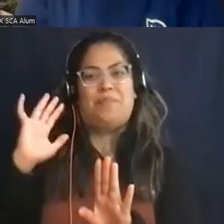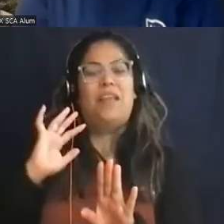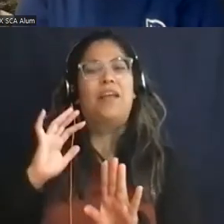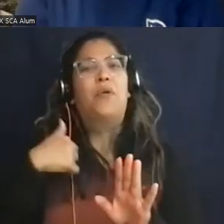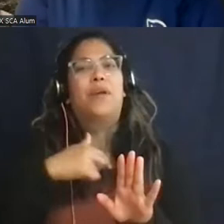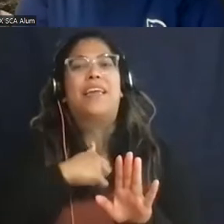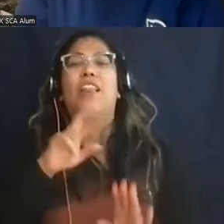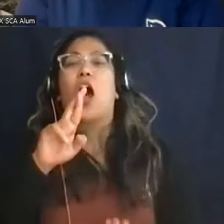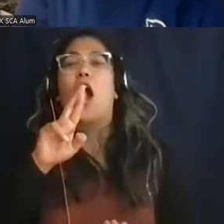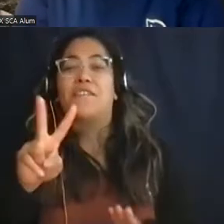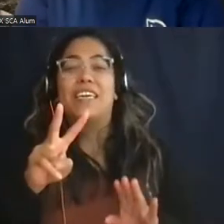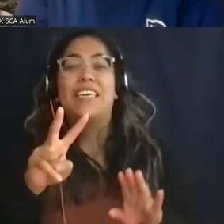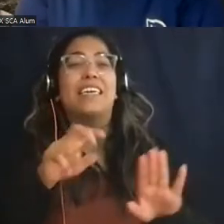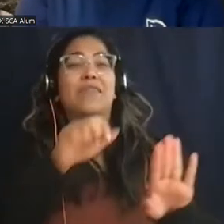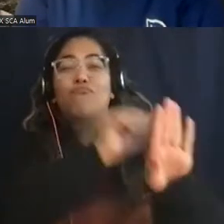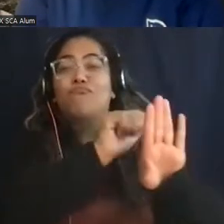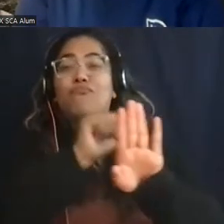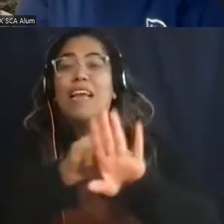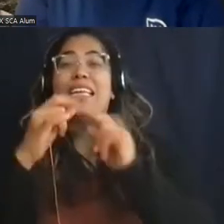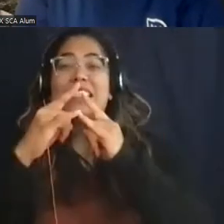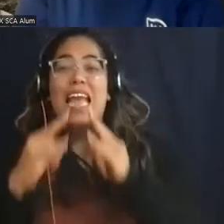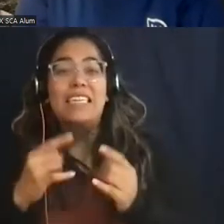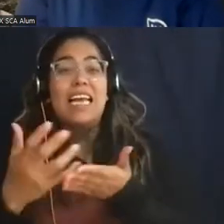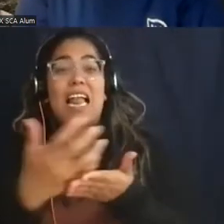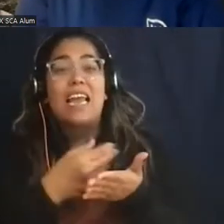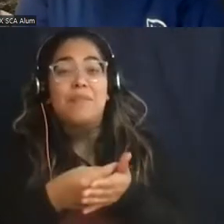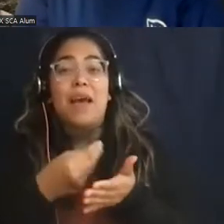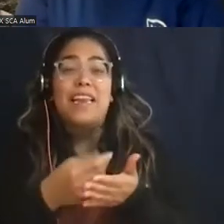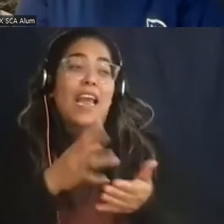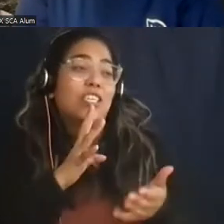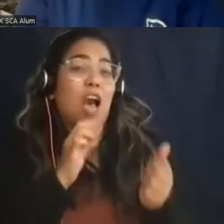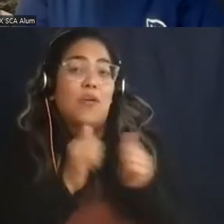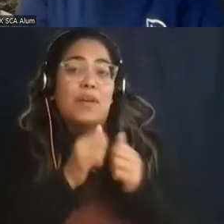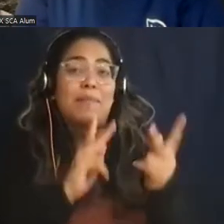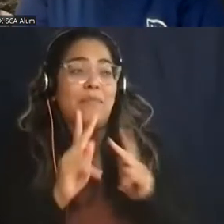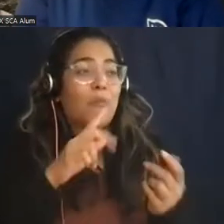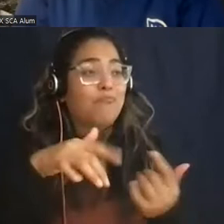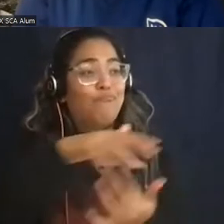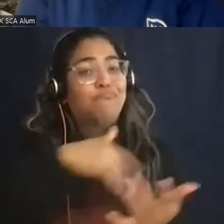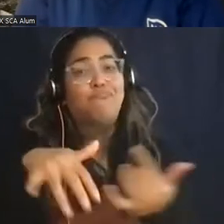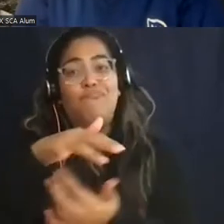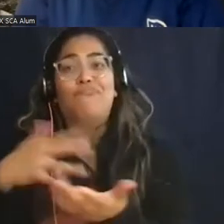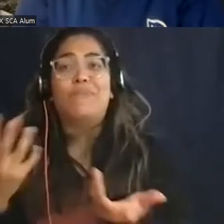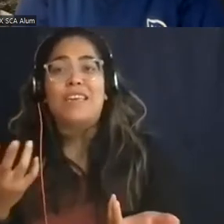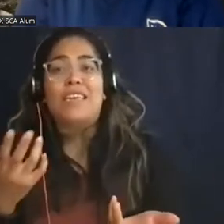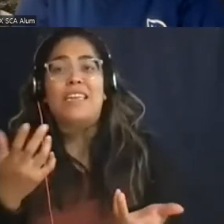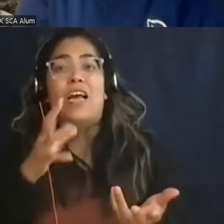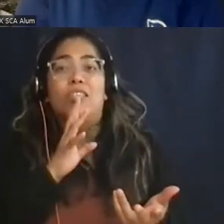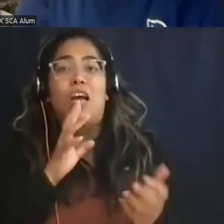and of the tents and to collect the fees and talking to people that way so it it helped those skills